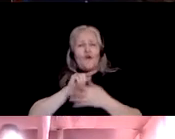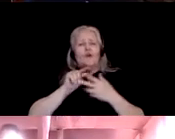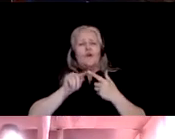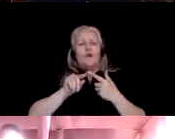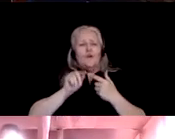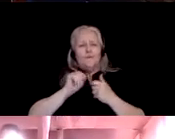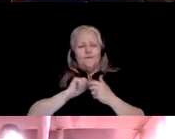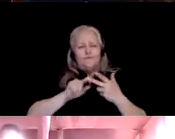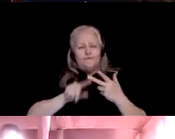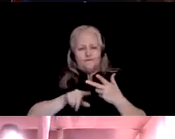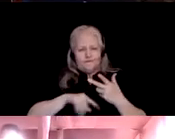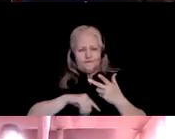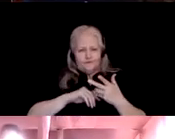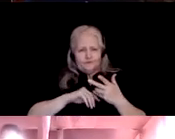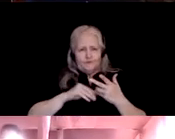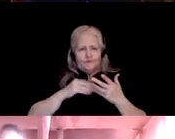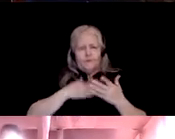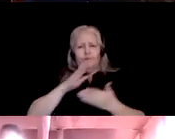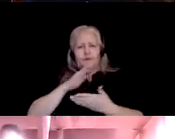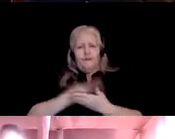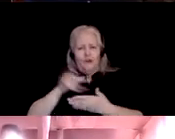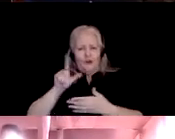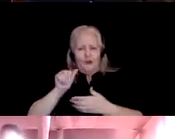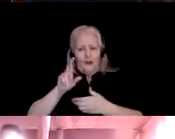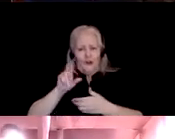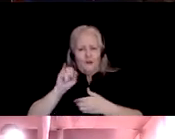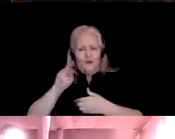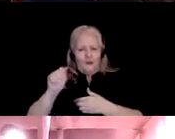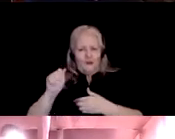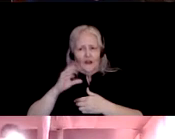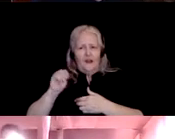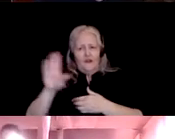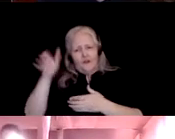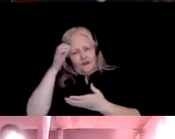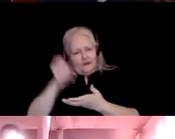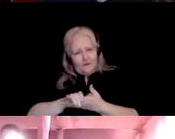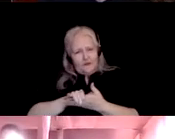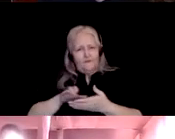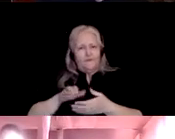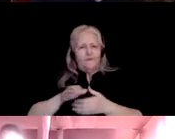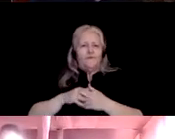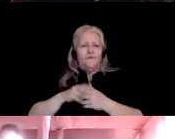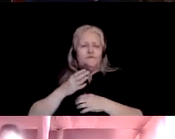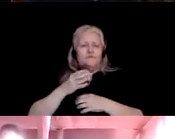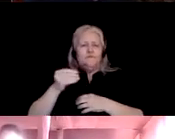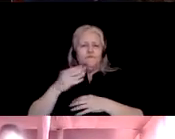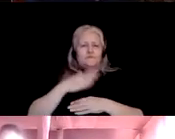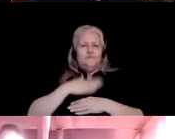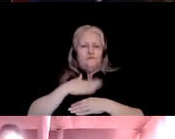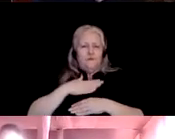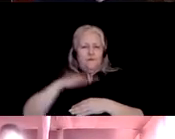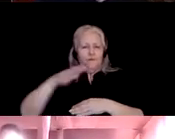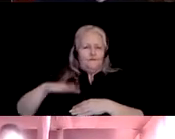Terangpi, my daughter, Larsika, and son-in-law, Mr. Agustin Bey, and my late son, Sarpo